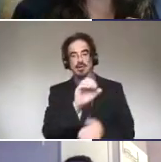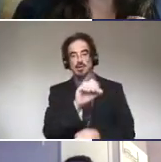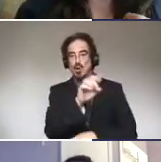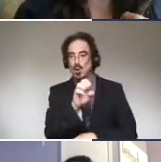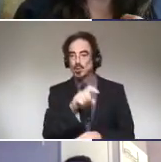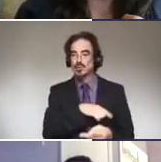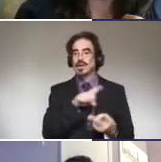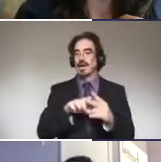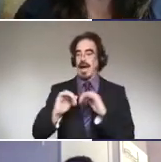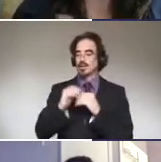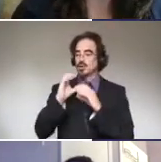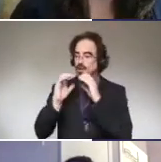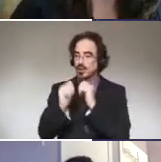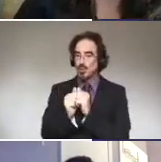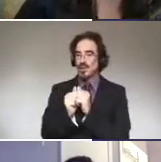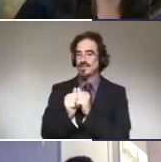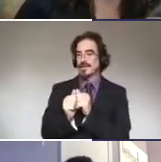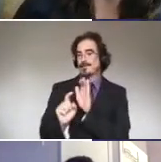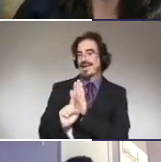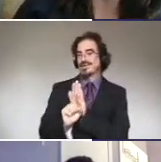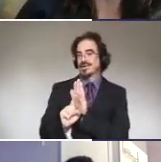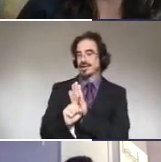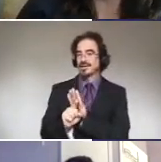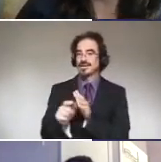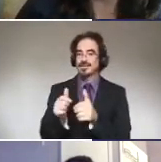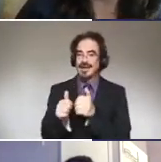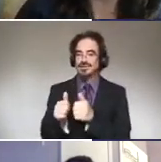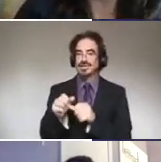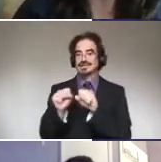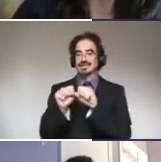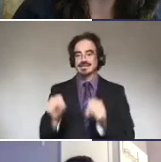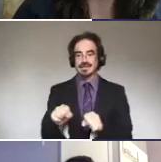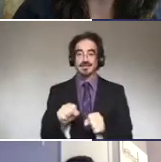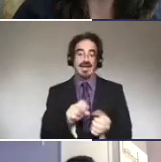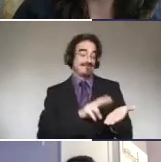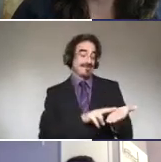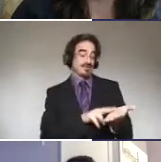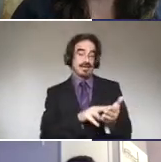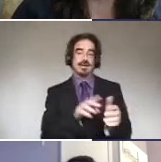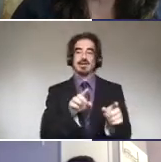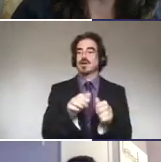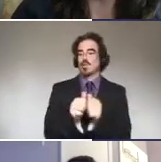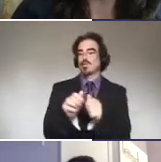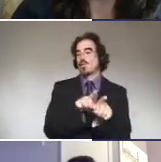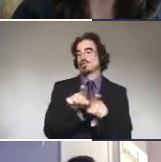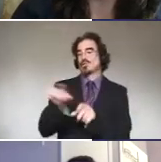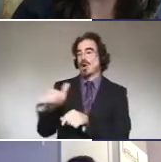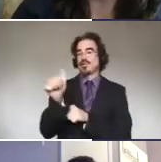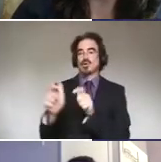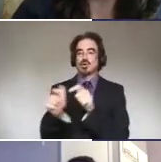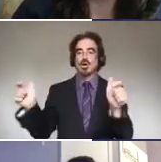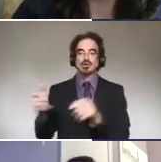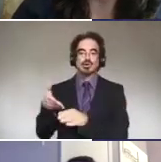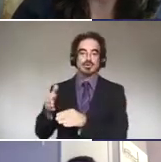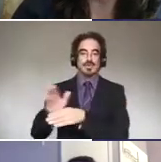they communicate with the paging systems? Um, you even see that in veterinary medicine in the larger facilities. The networking was extremely